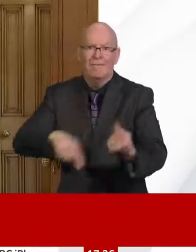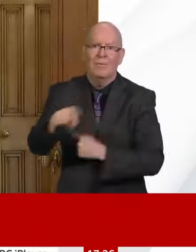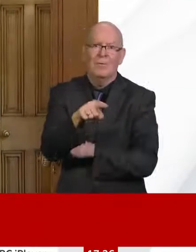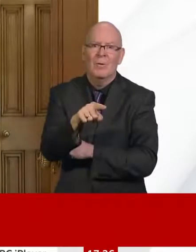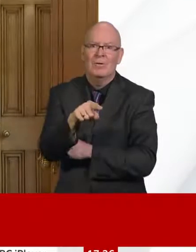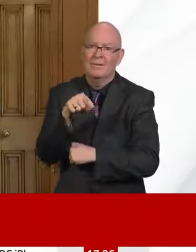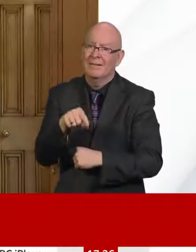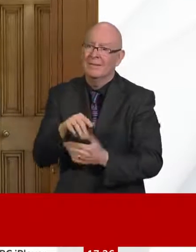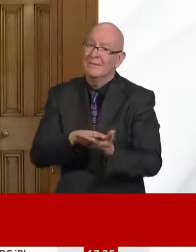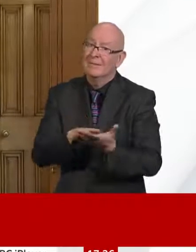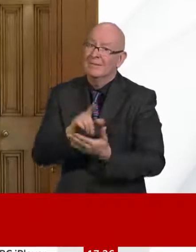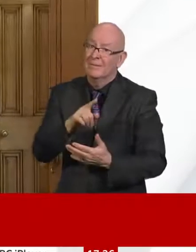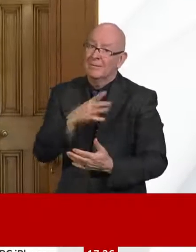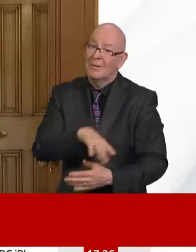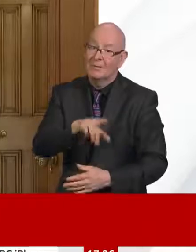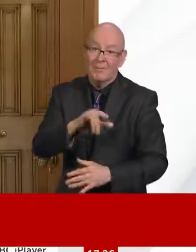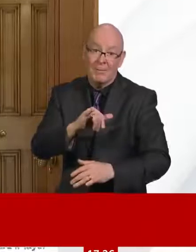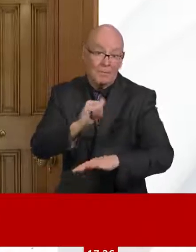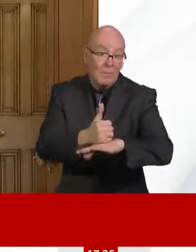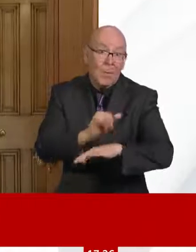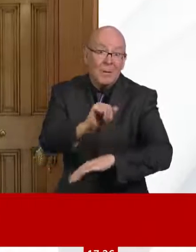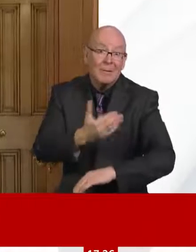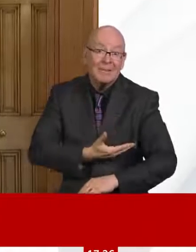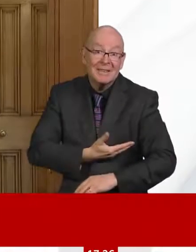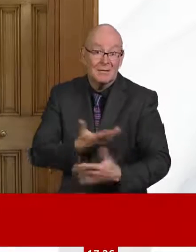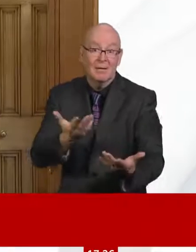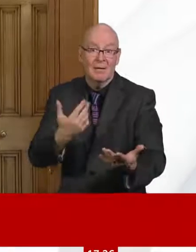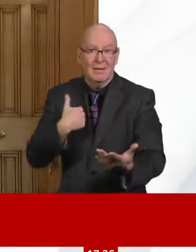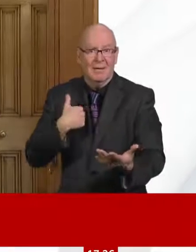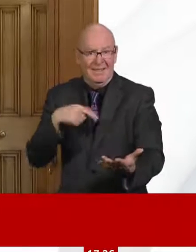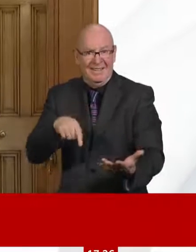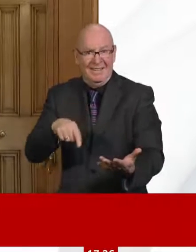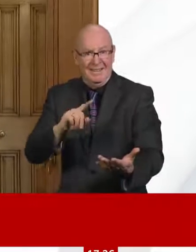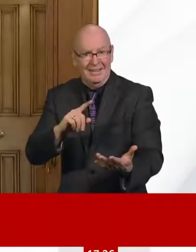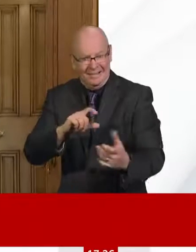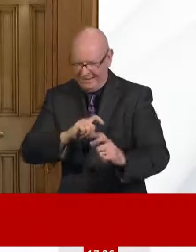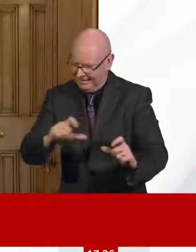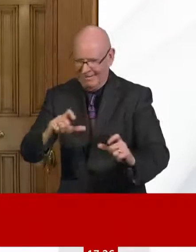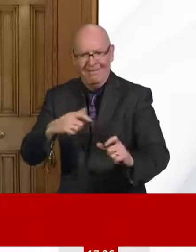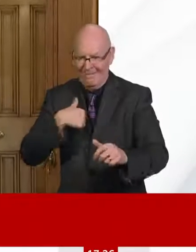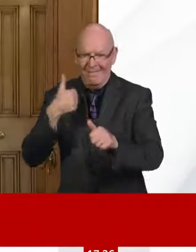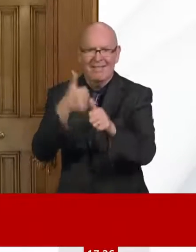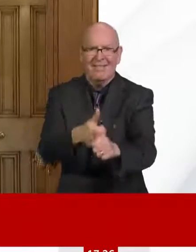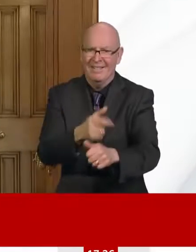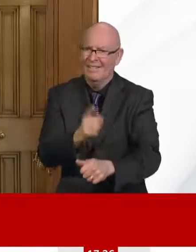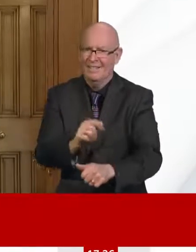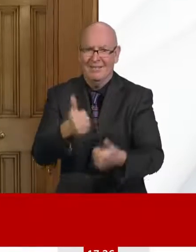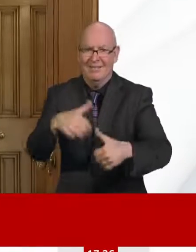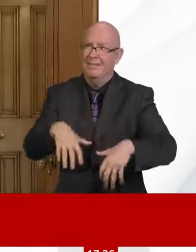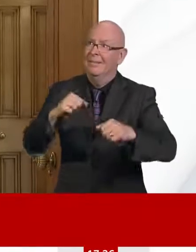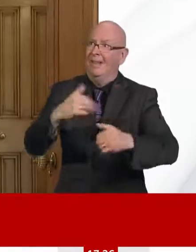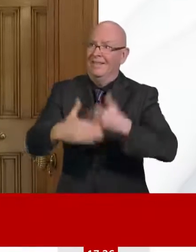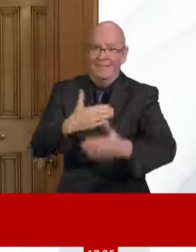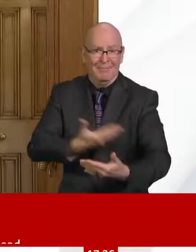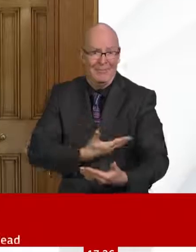those things and make sure that the plans we had in place before are the right ones. What can we do to turbocharge them even further? Because